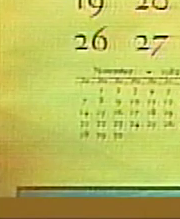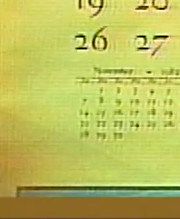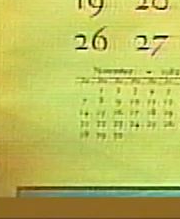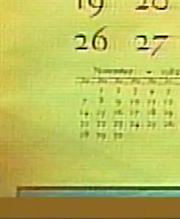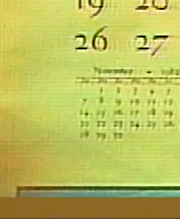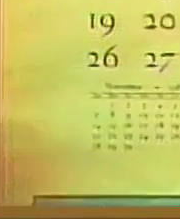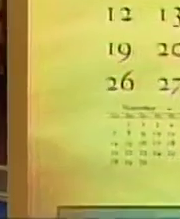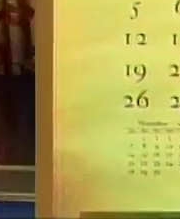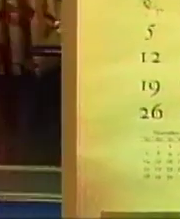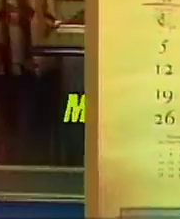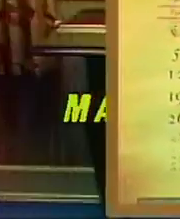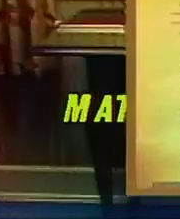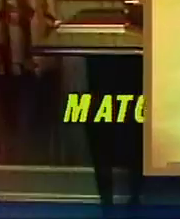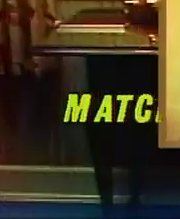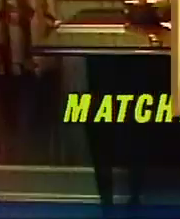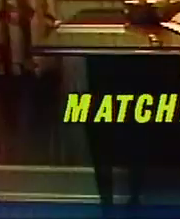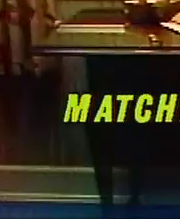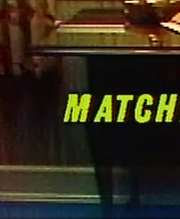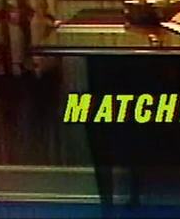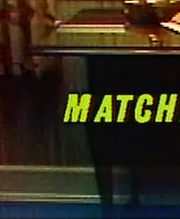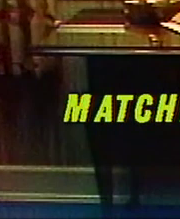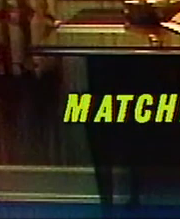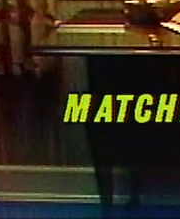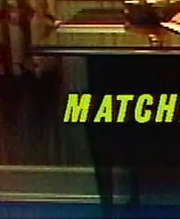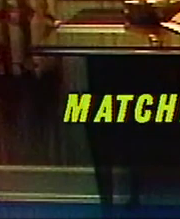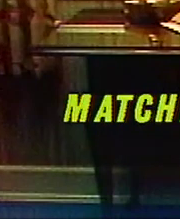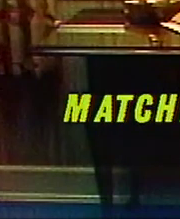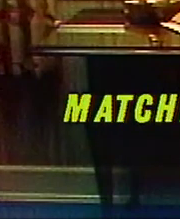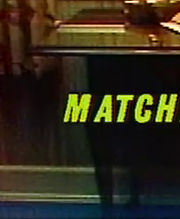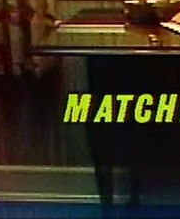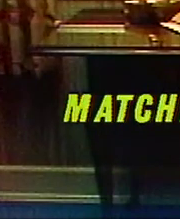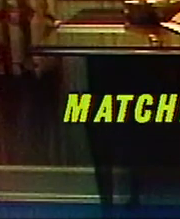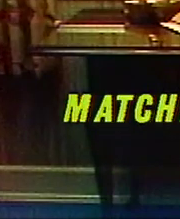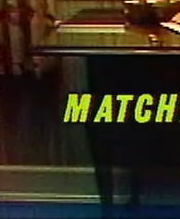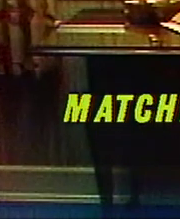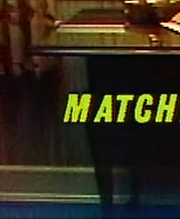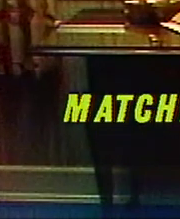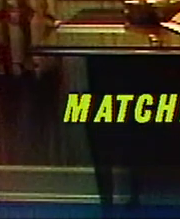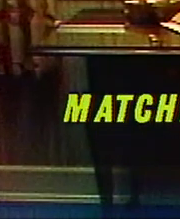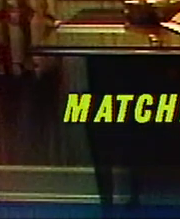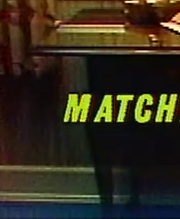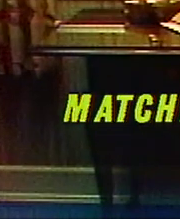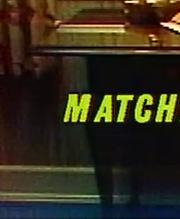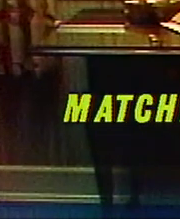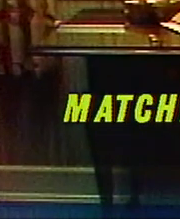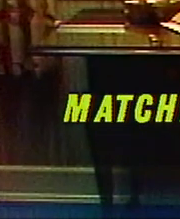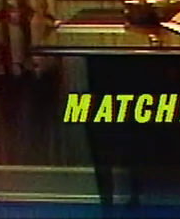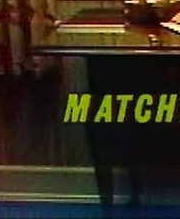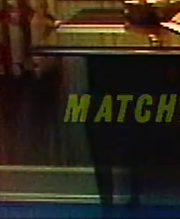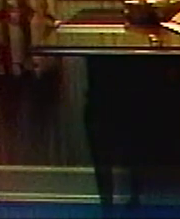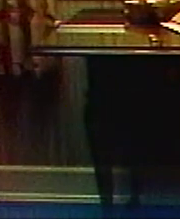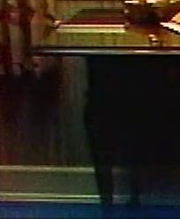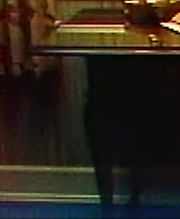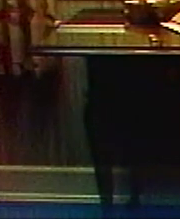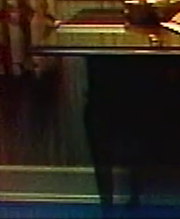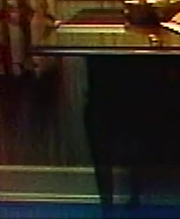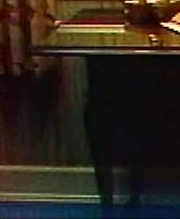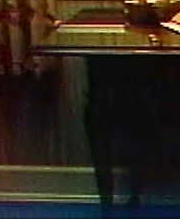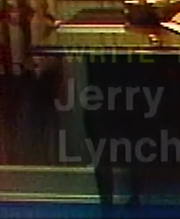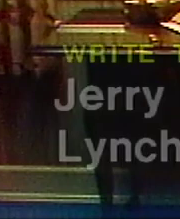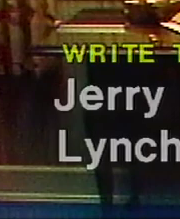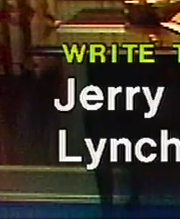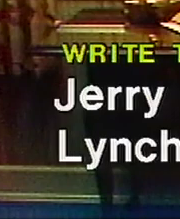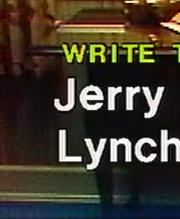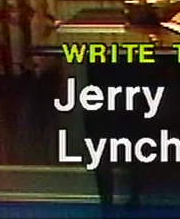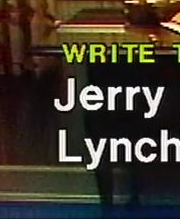gift you make to this ministry Will be matched dollar for dollar From a special matching gifts fund So please